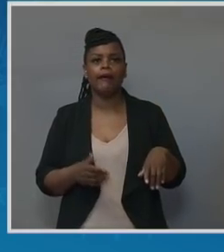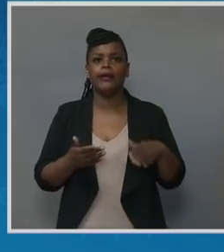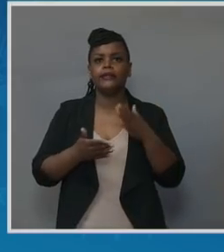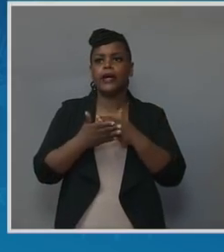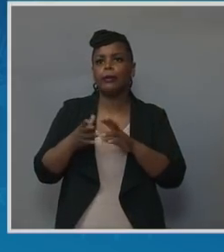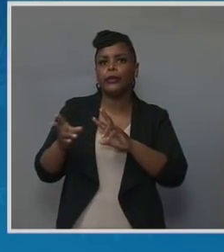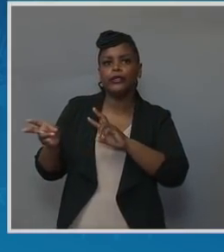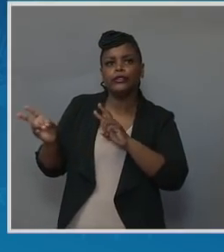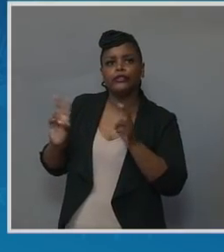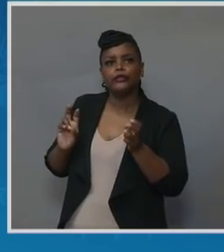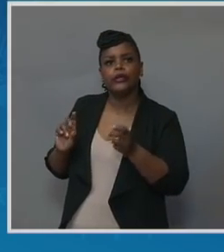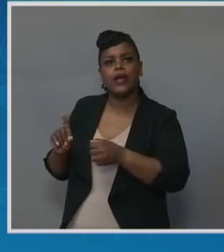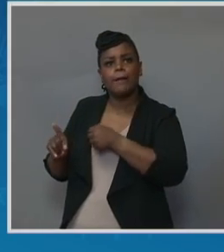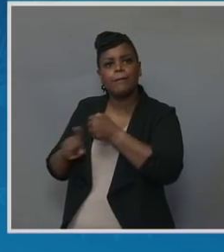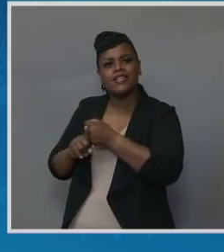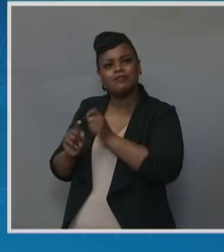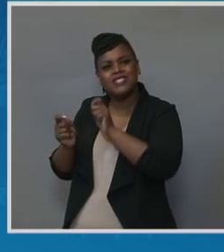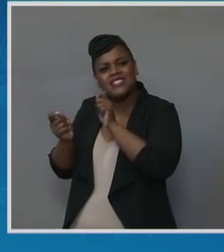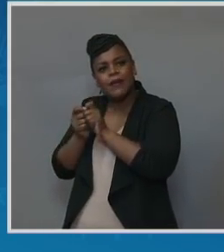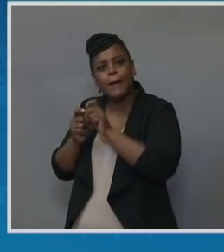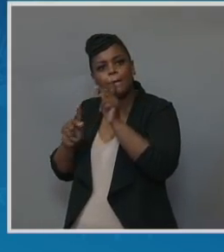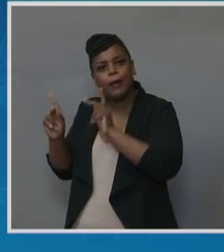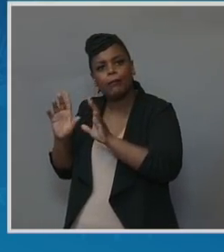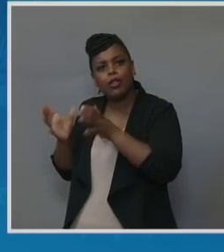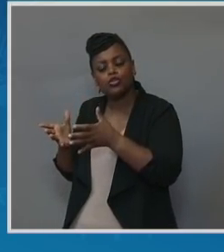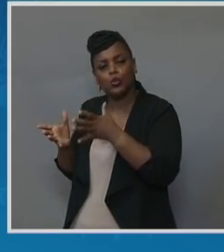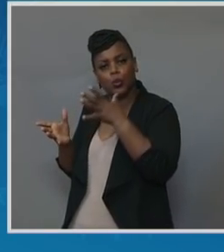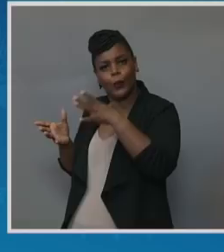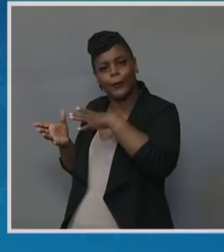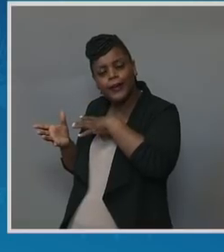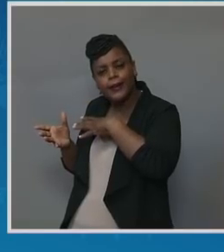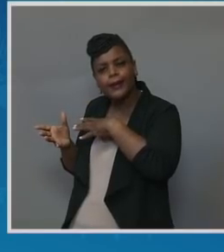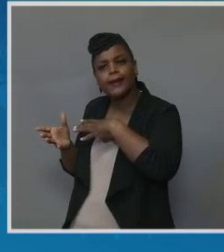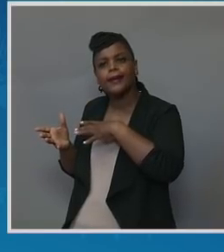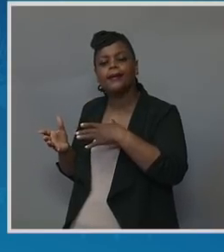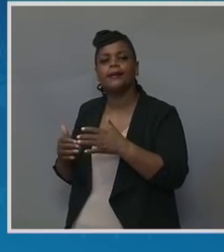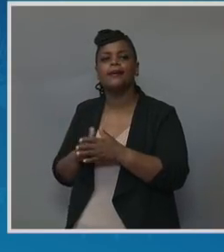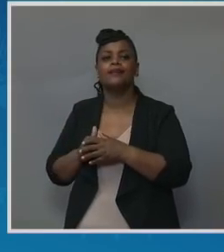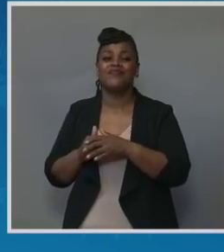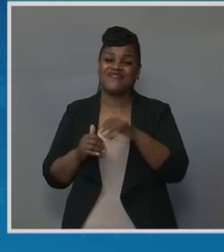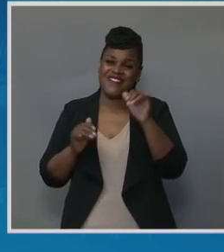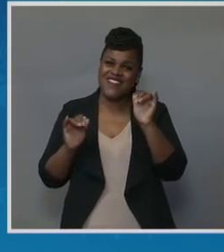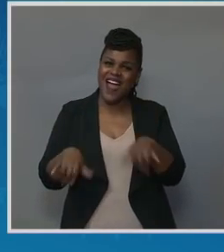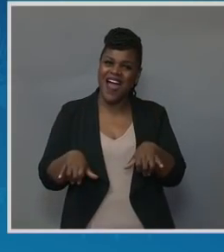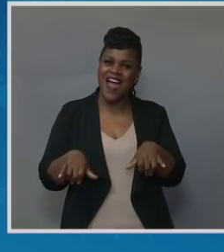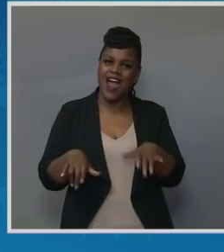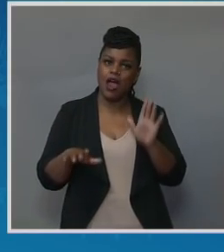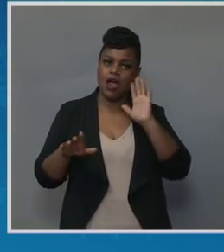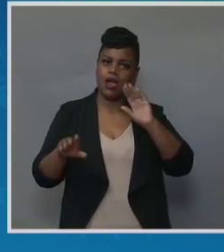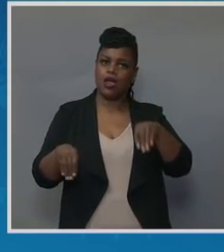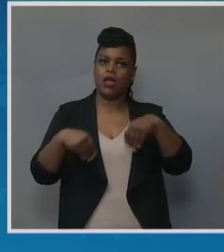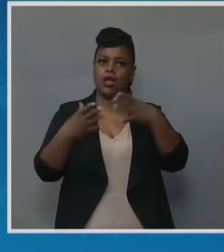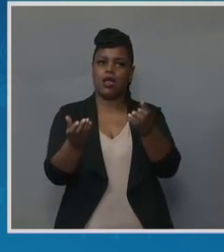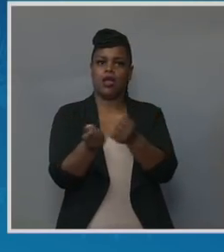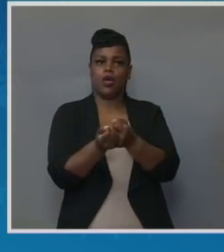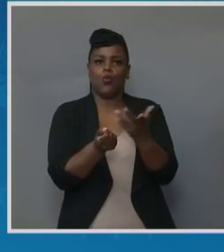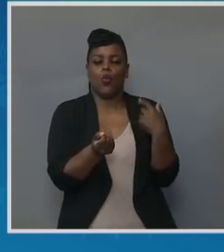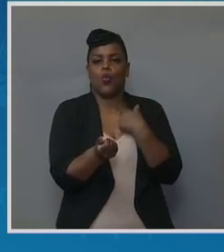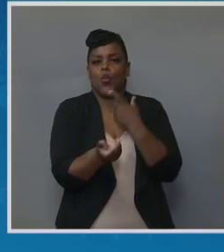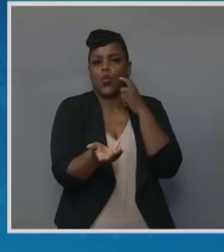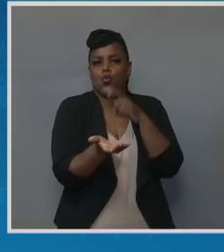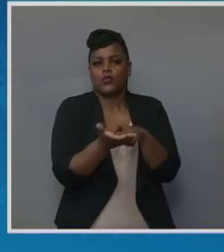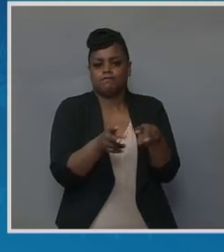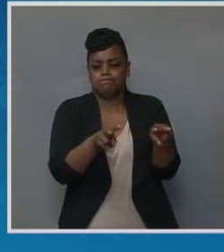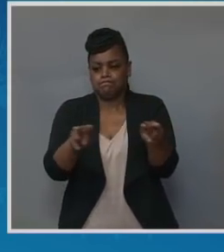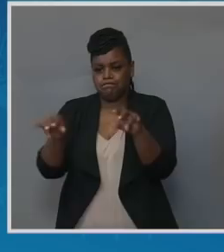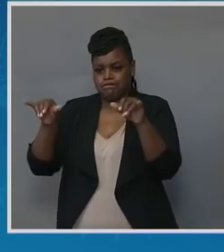specific populations of women that contribute to what we'll see throughout the system. And so, it's across the board, but